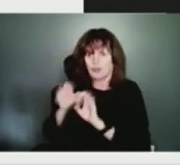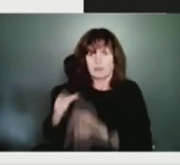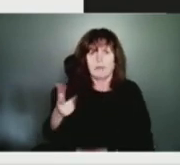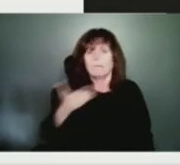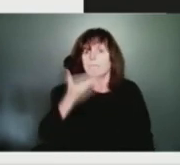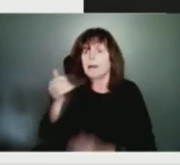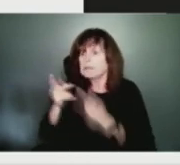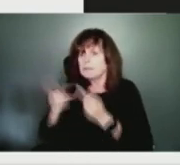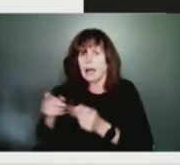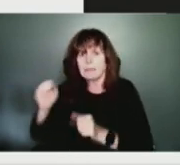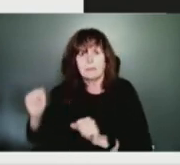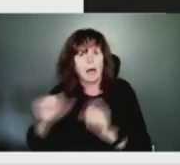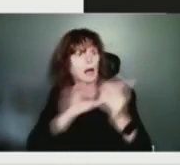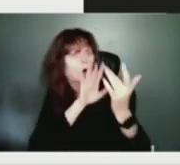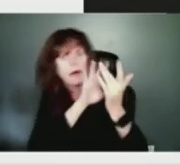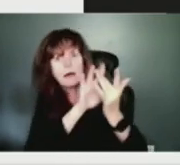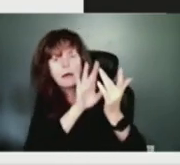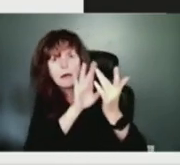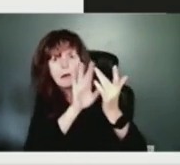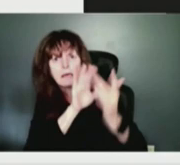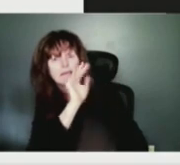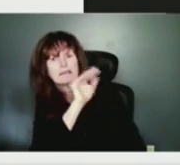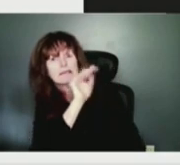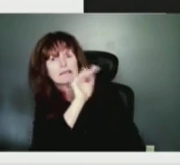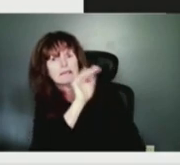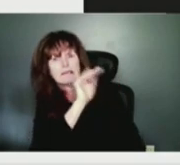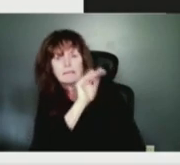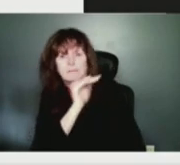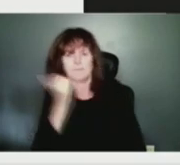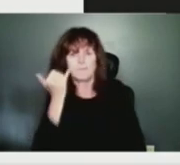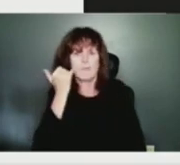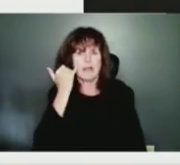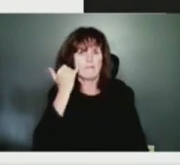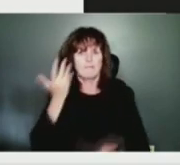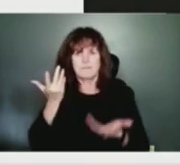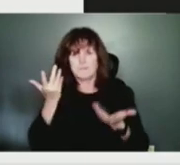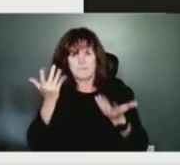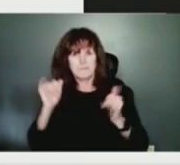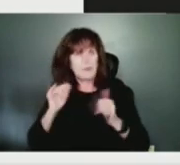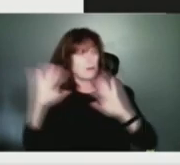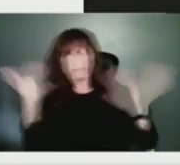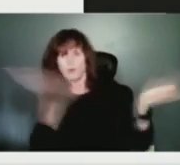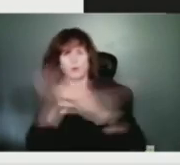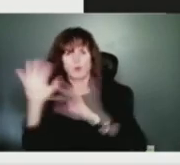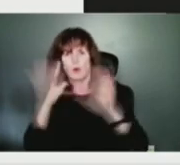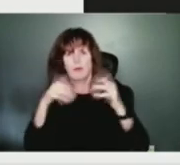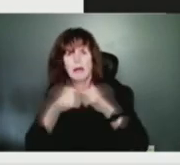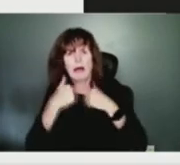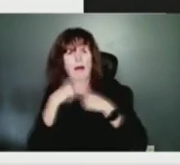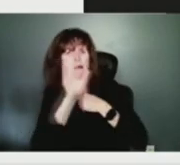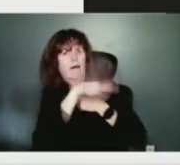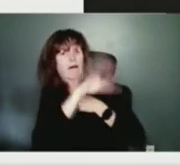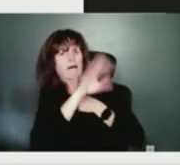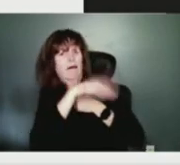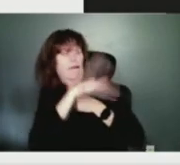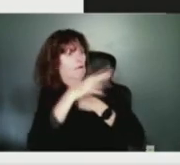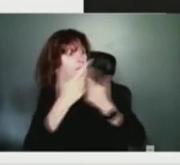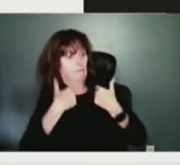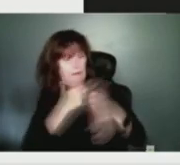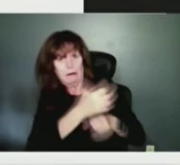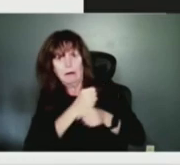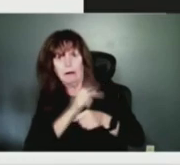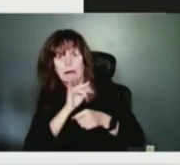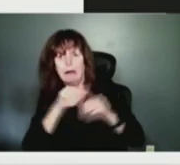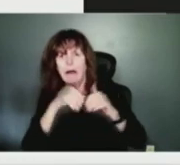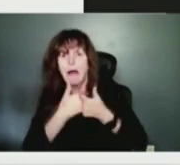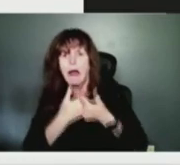home? know, should this be a severe storm with, you know, extensive outages? Are there any services available to them